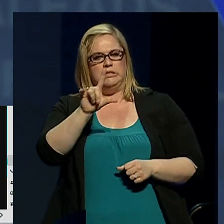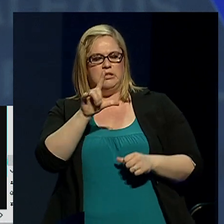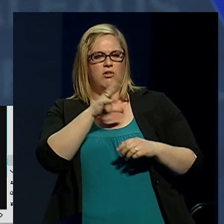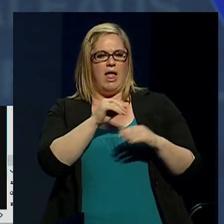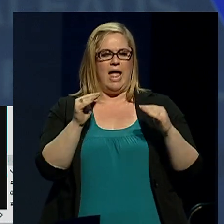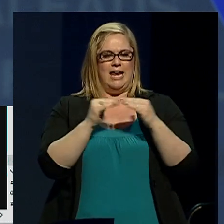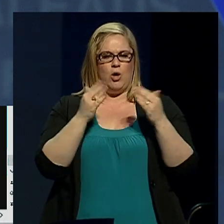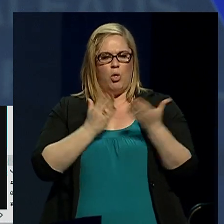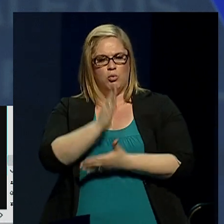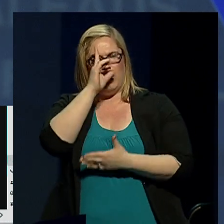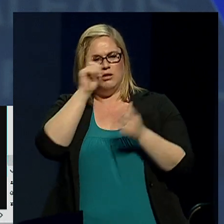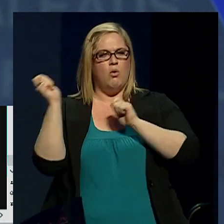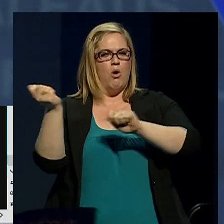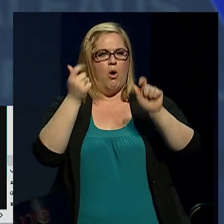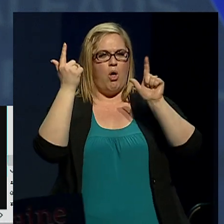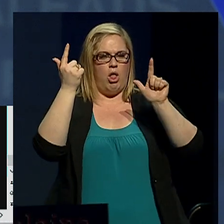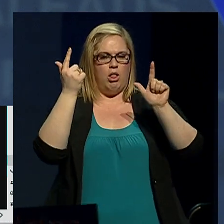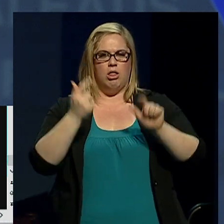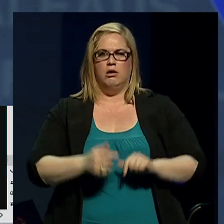rights for all.